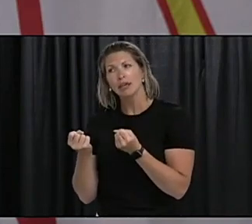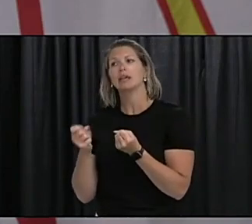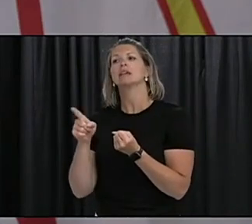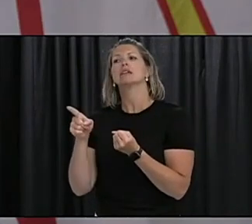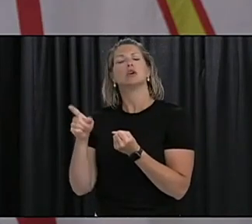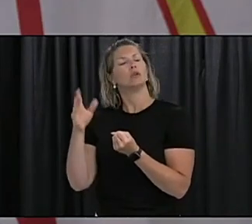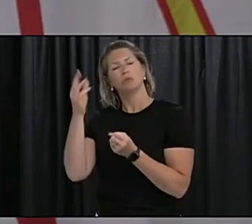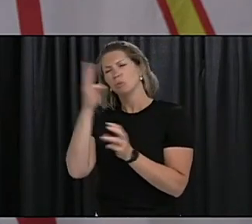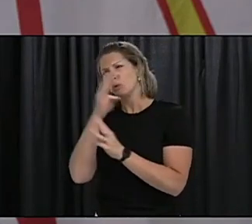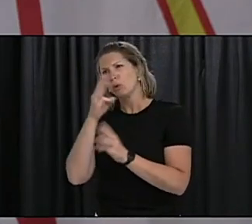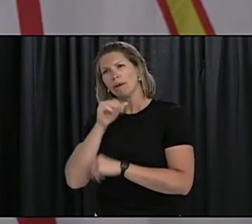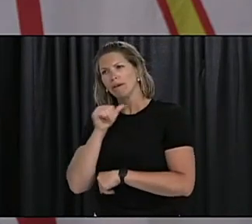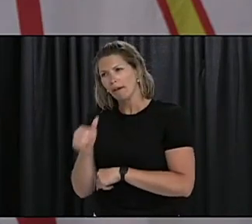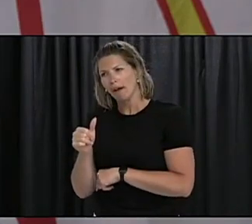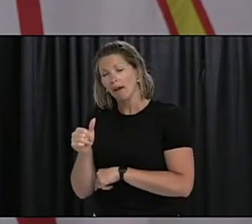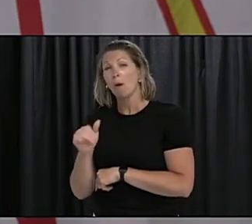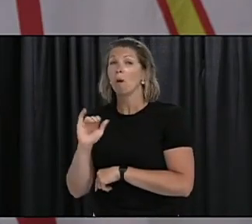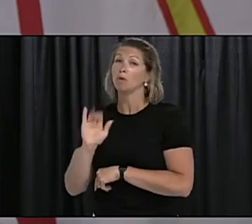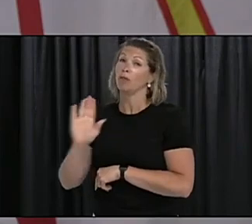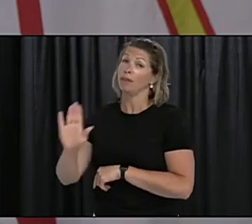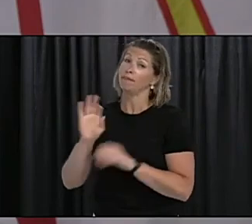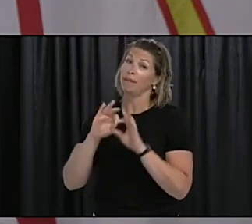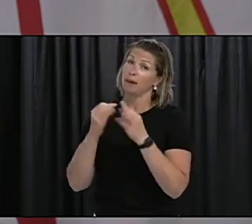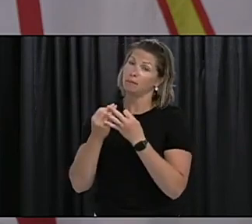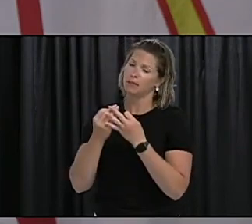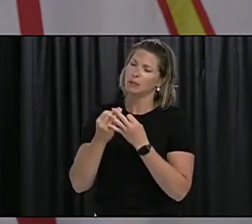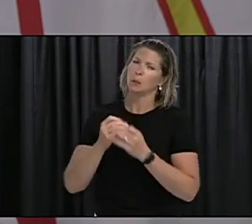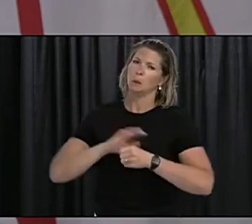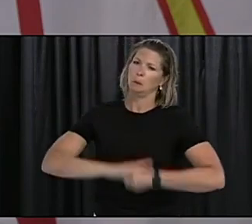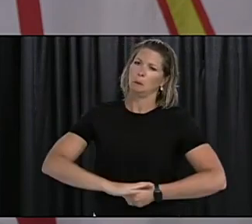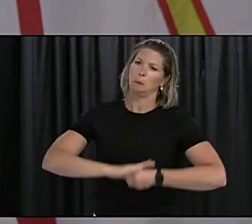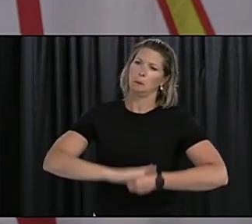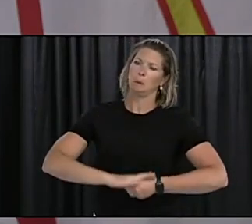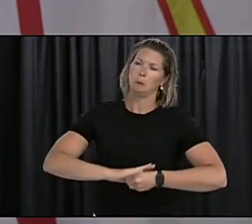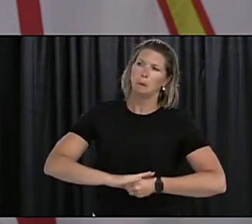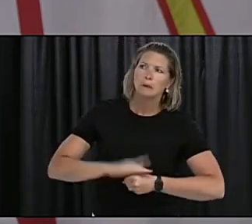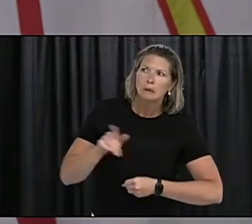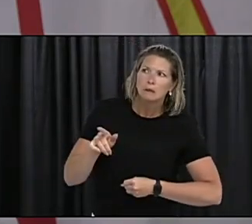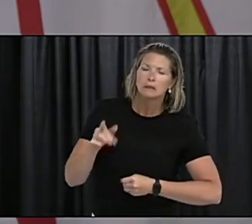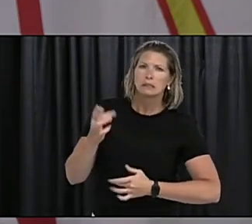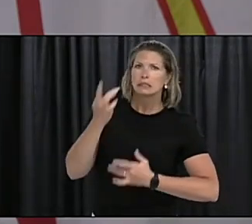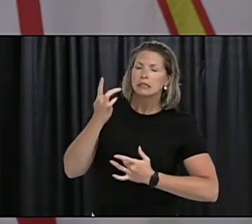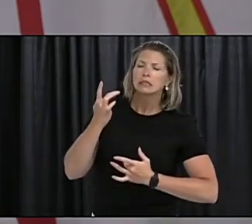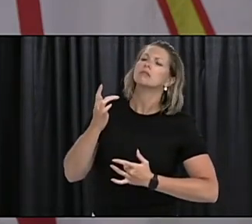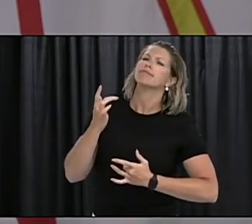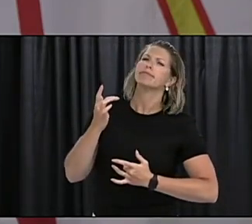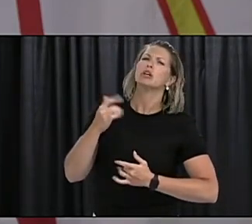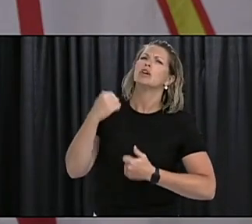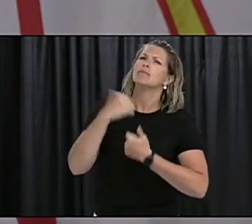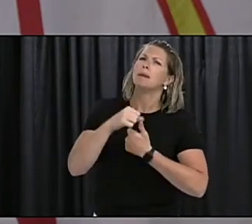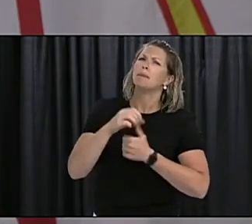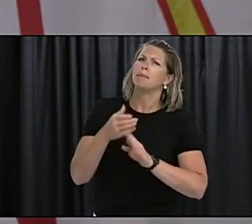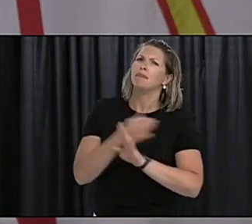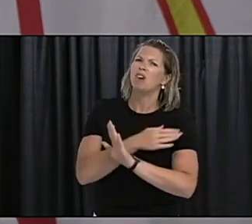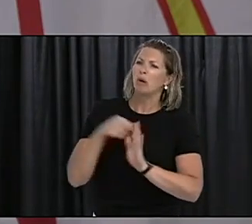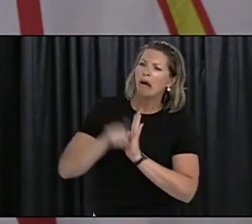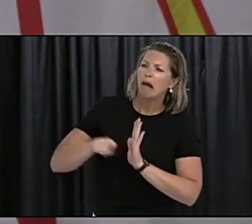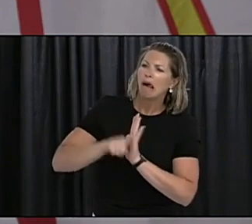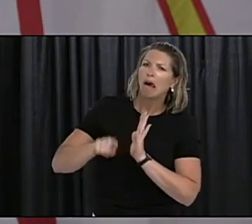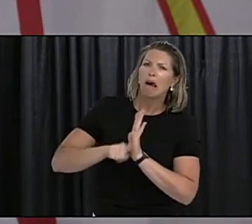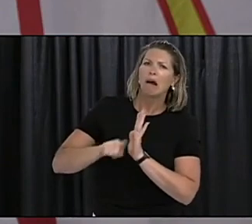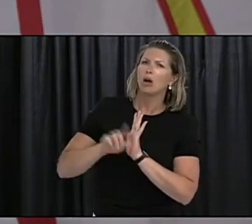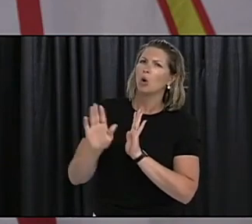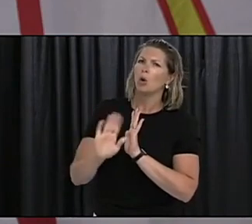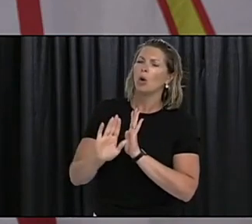the person and their family members. COVID-19 is no different. Put yourself in their shoes before you decide